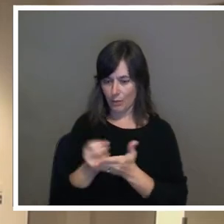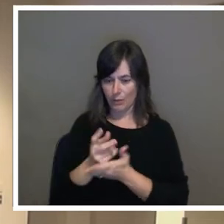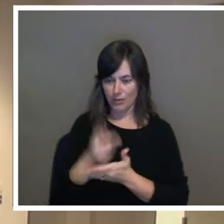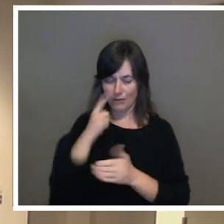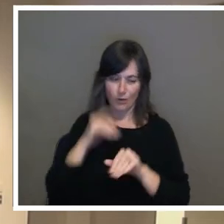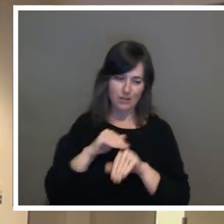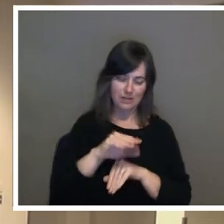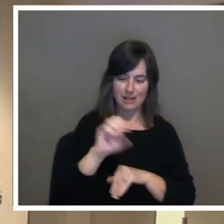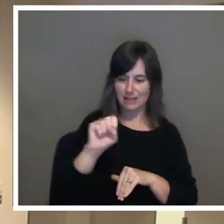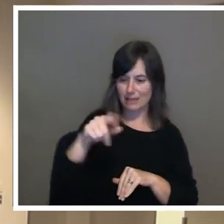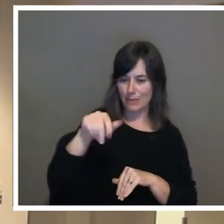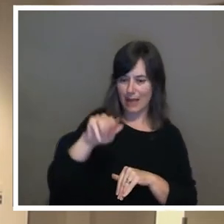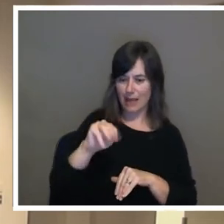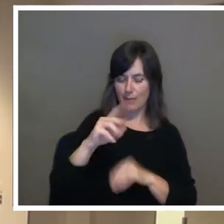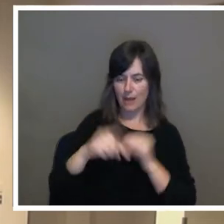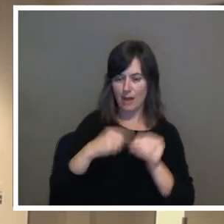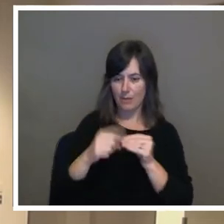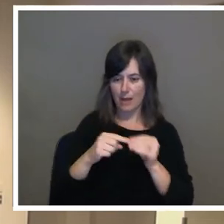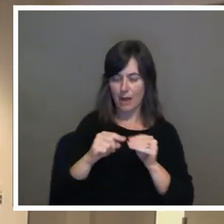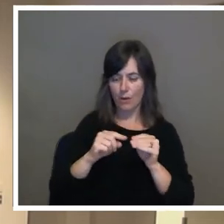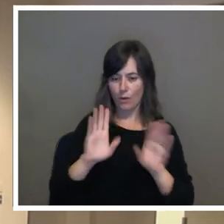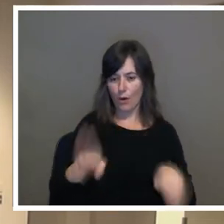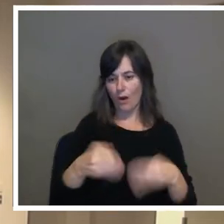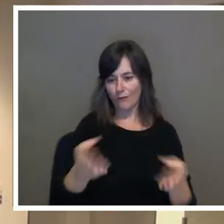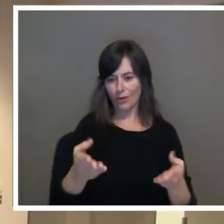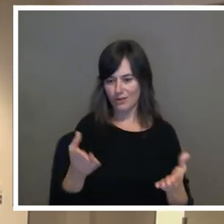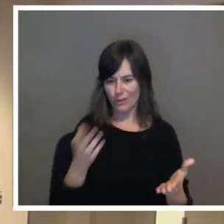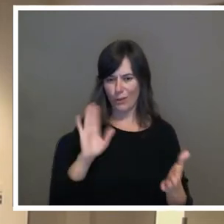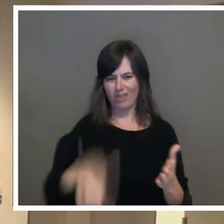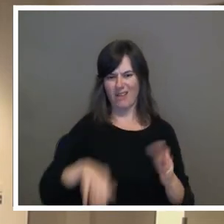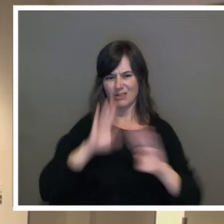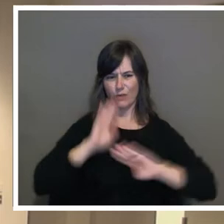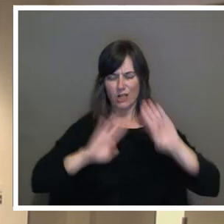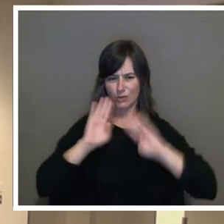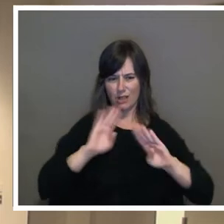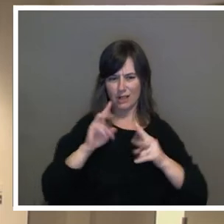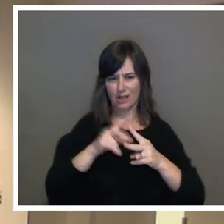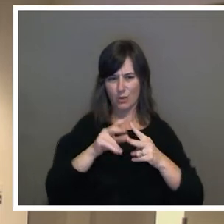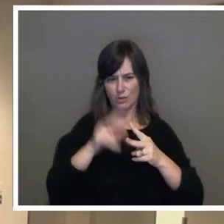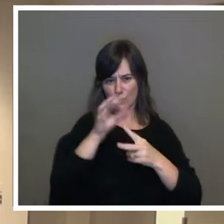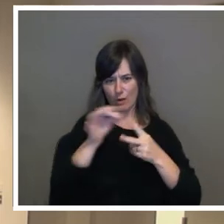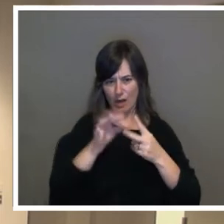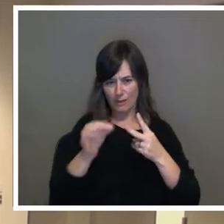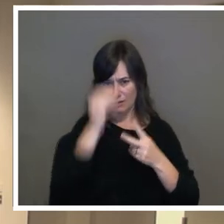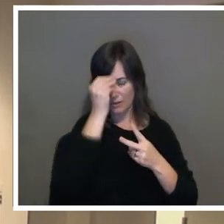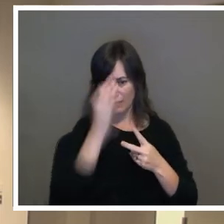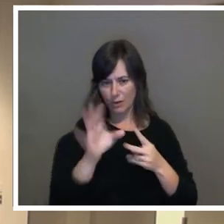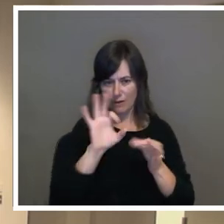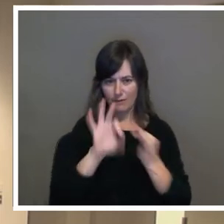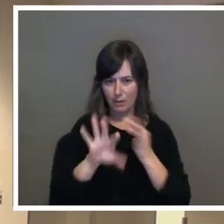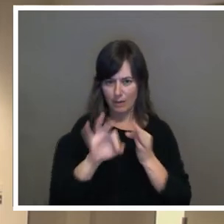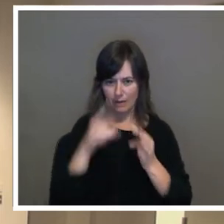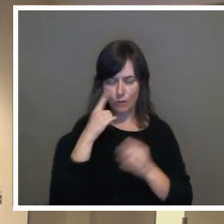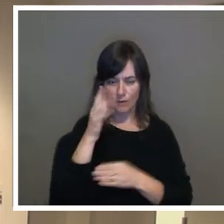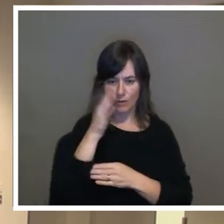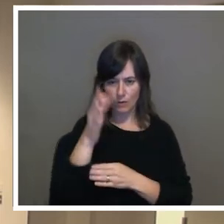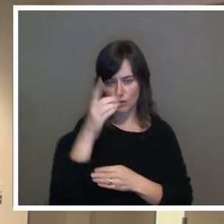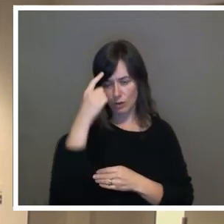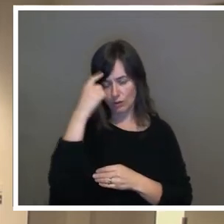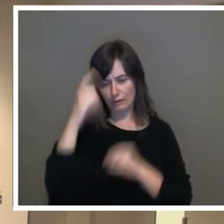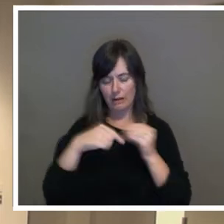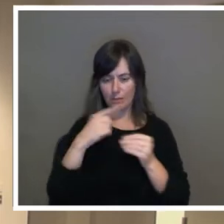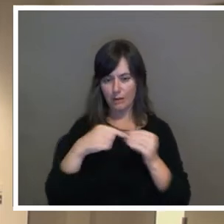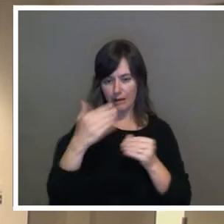offers. So that's very frustrating. So I just want to get those two comments out to give you that feedback so you can think about that for the future.